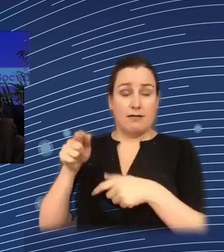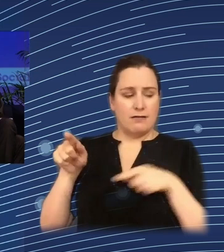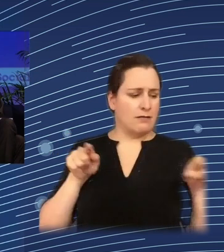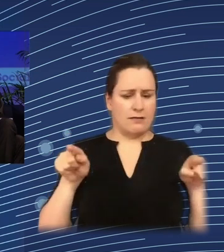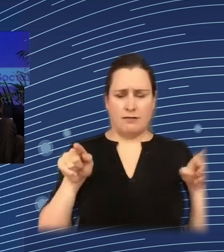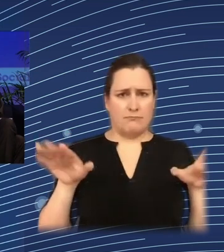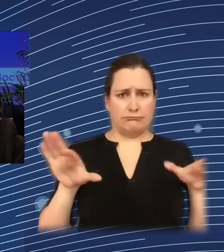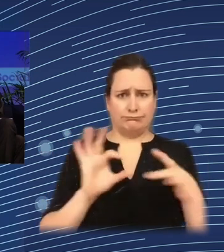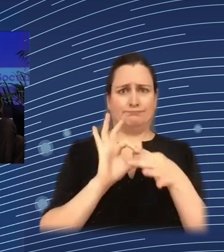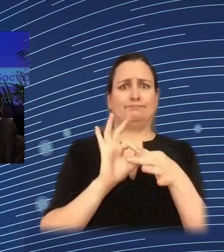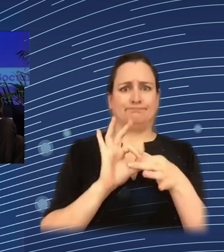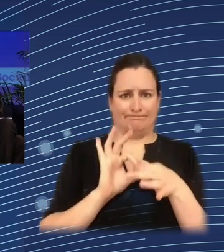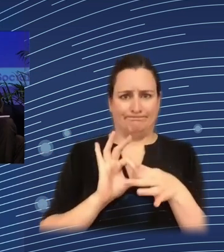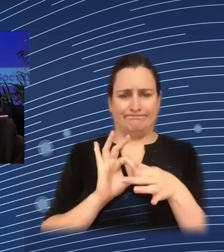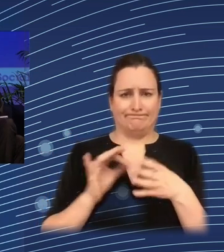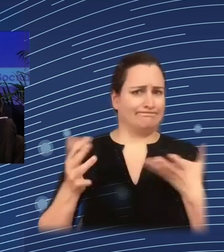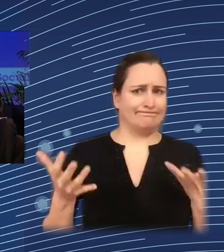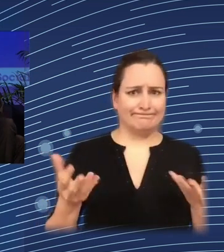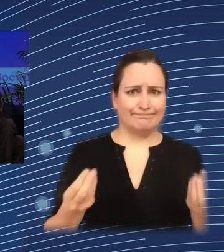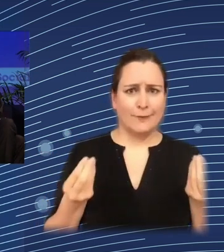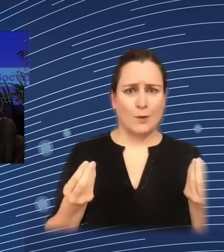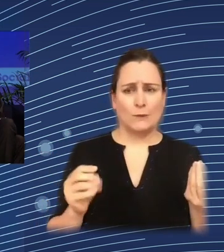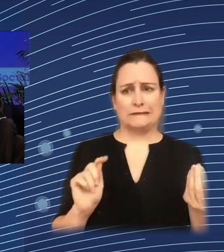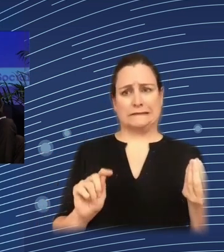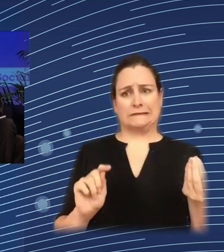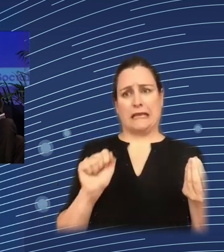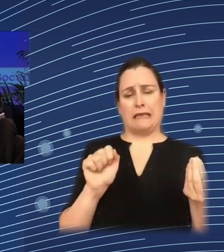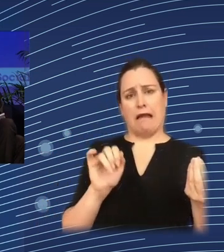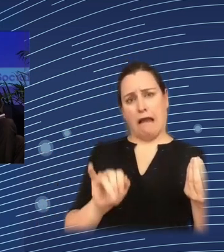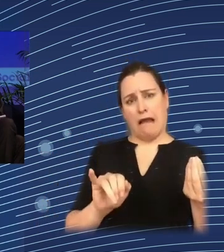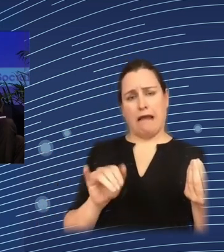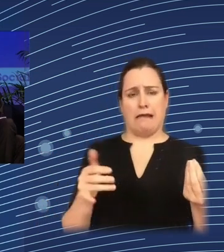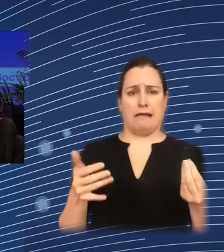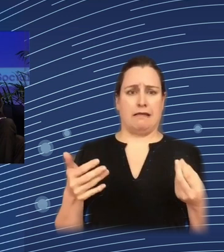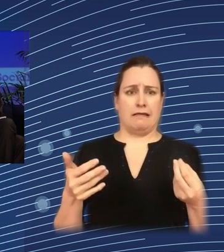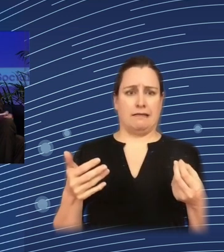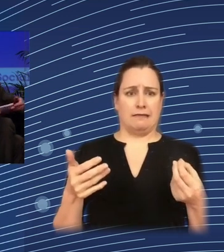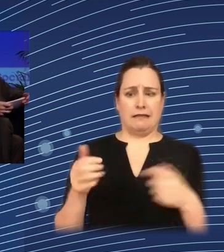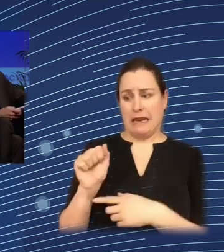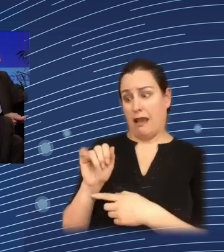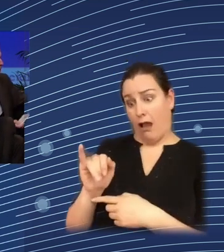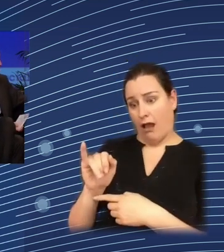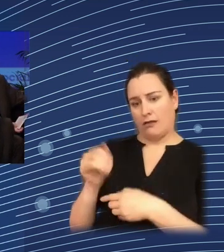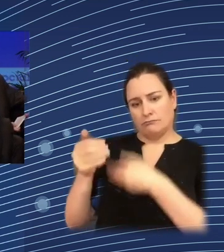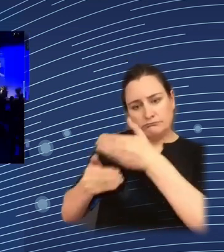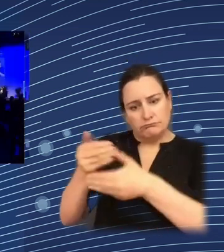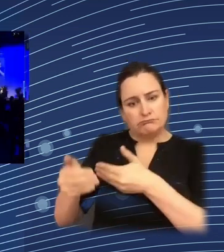are facing you know AI driven monitoring management practices and so on